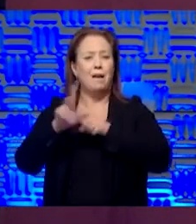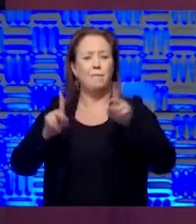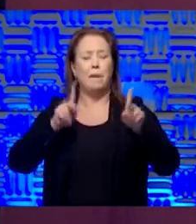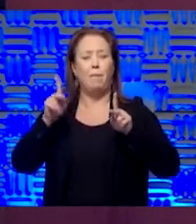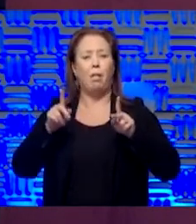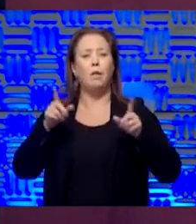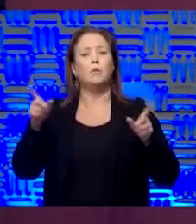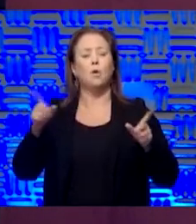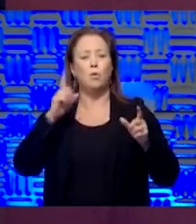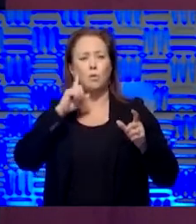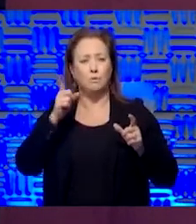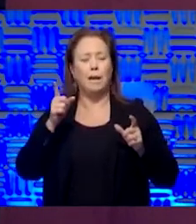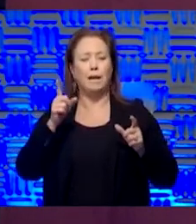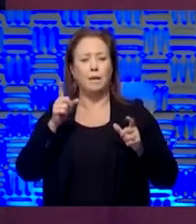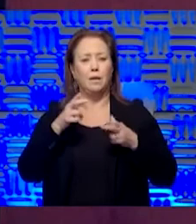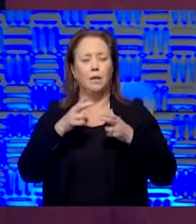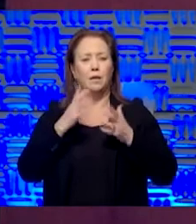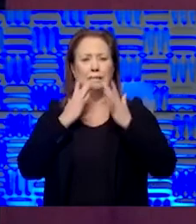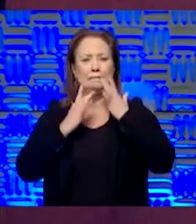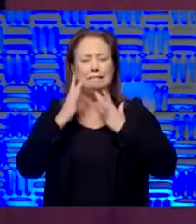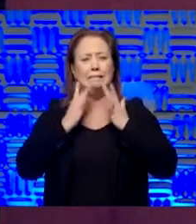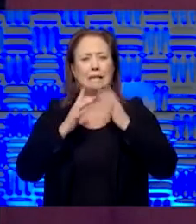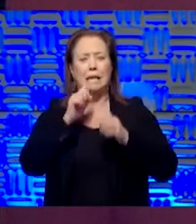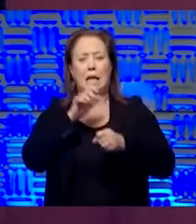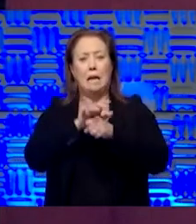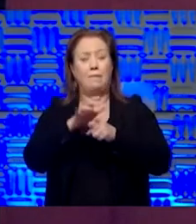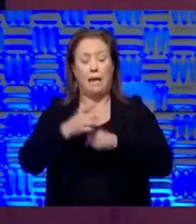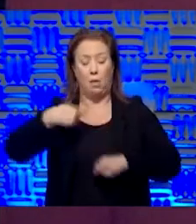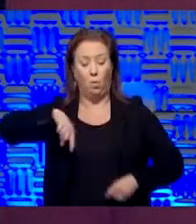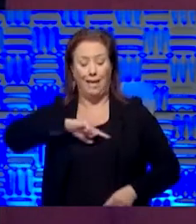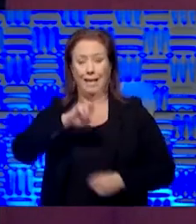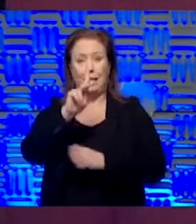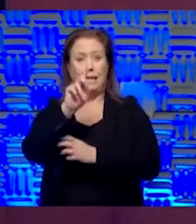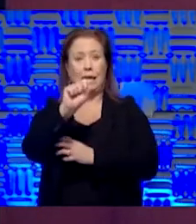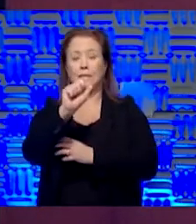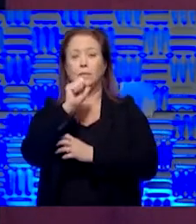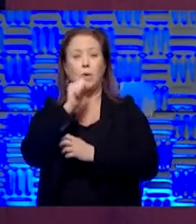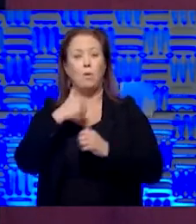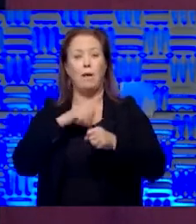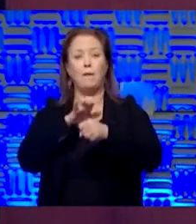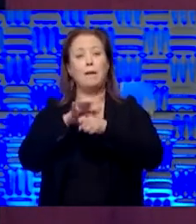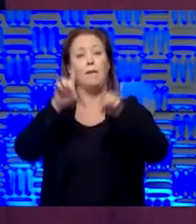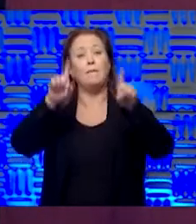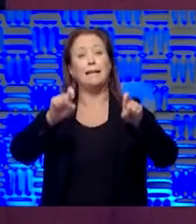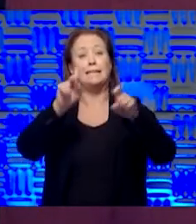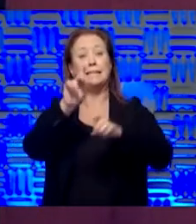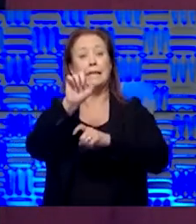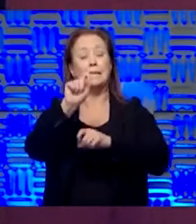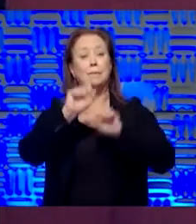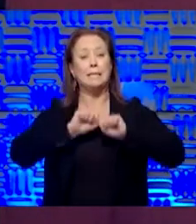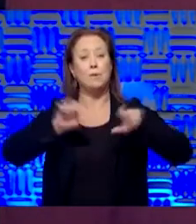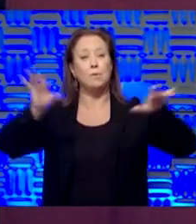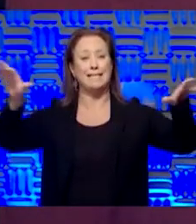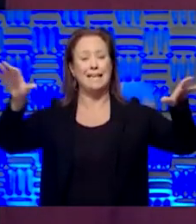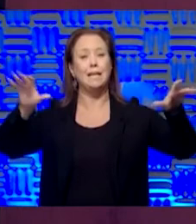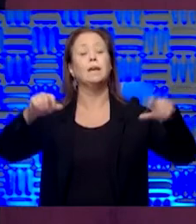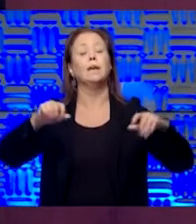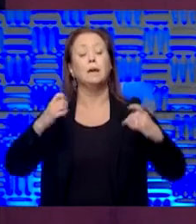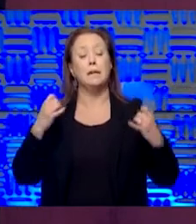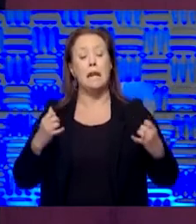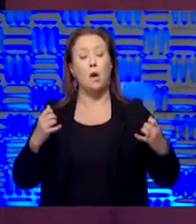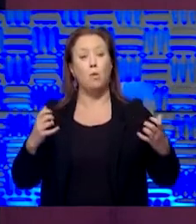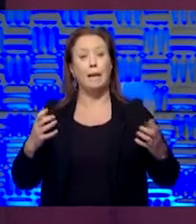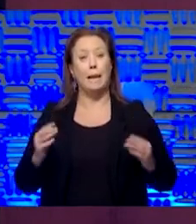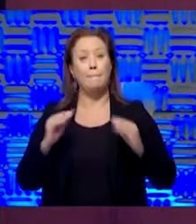different kinds of shortages. And we haven't had enough testing kits because they were diverted to other areas. Now that the testing kits are becoming more prevalent,